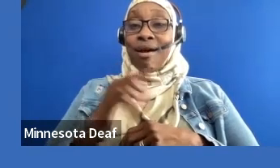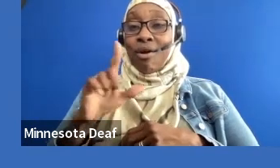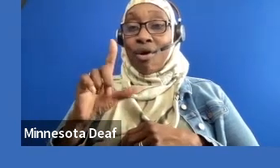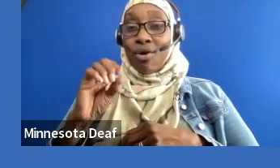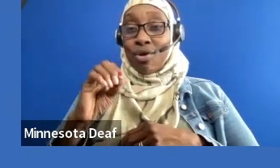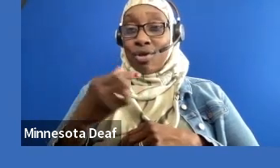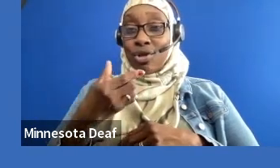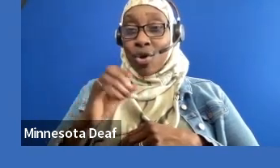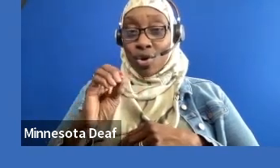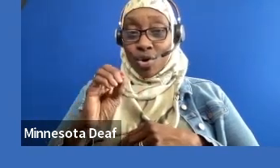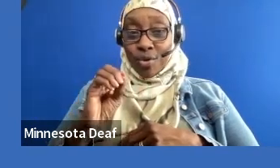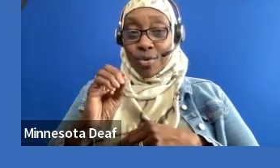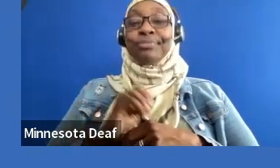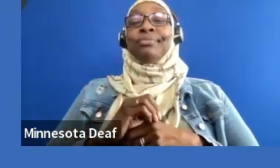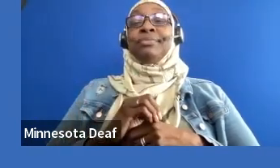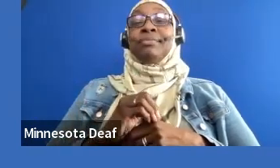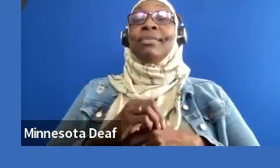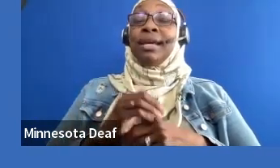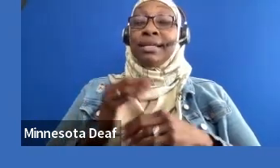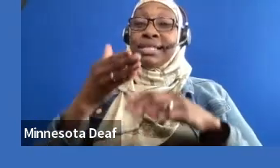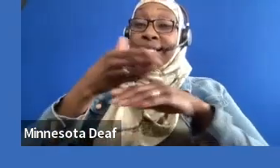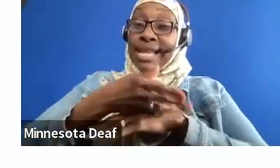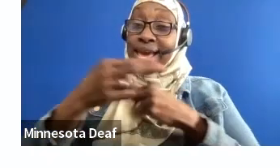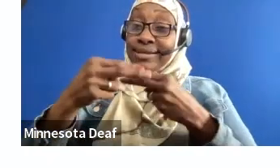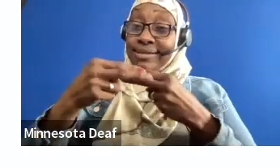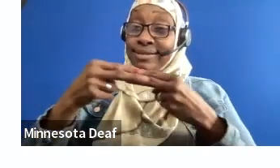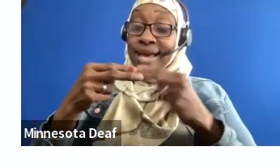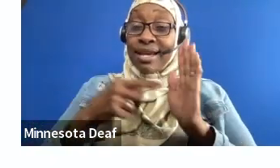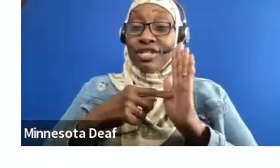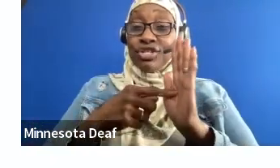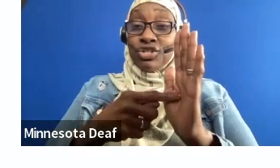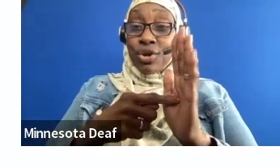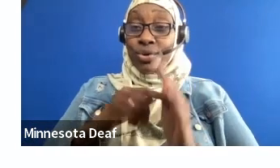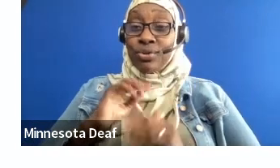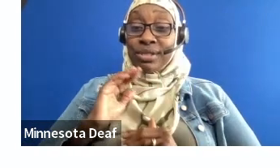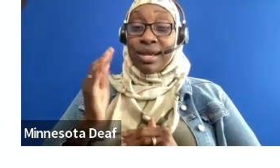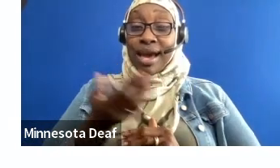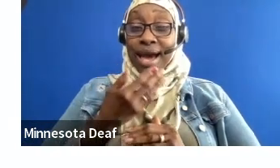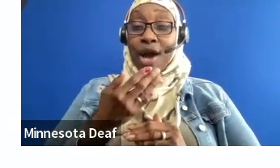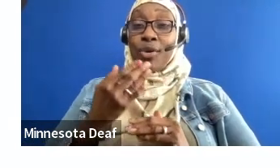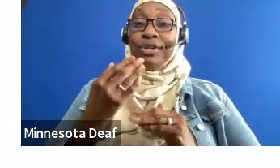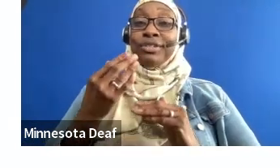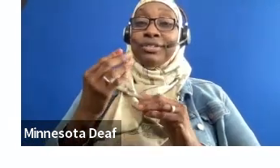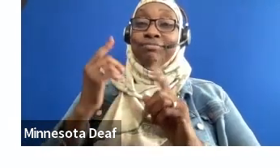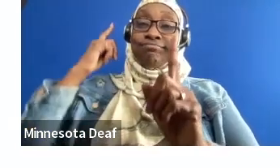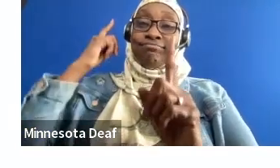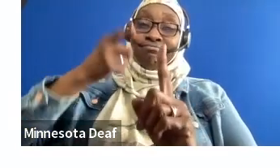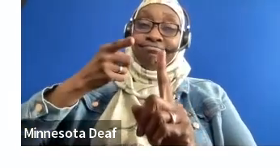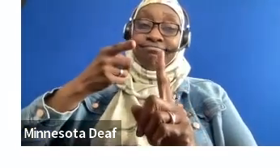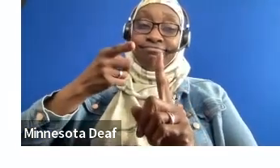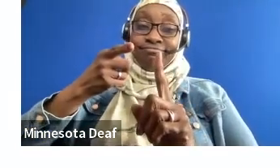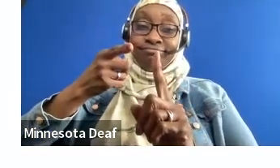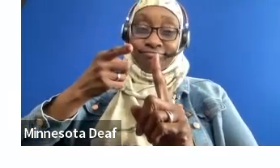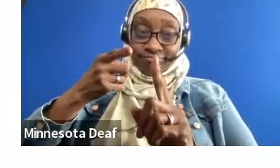on the next slide is to create a world where young people with disabilities can lead self-determined